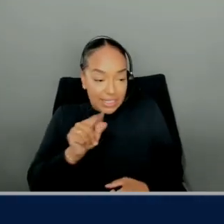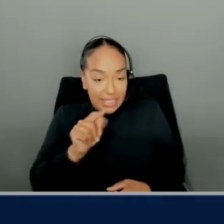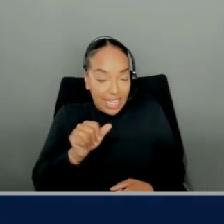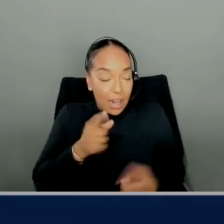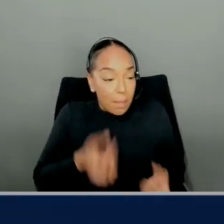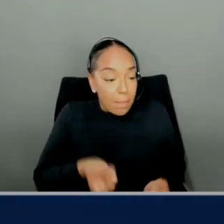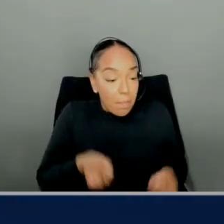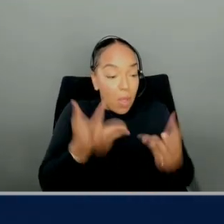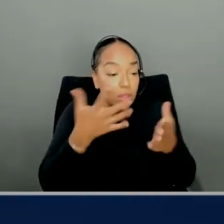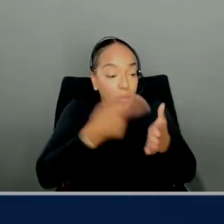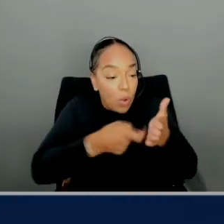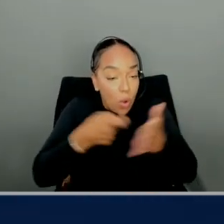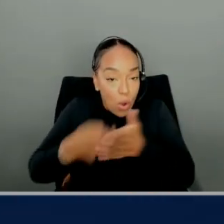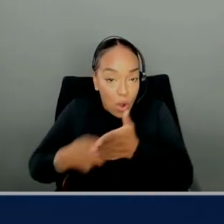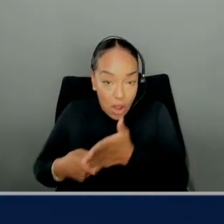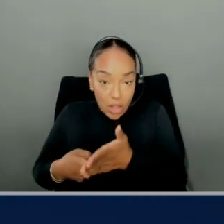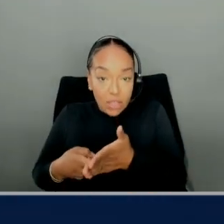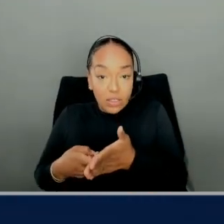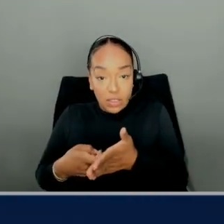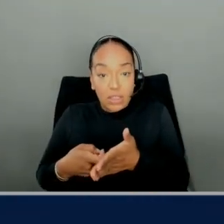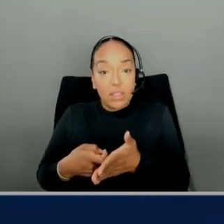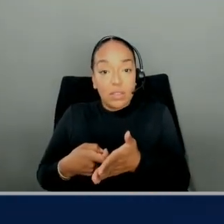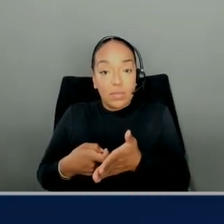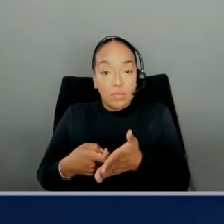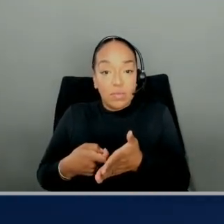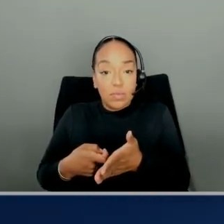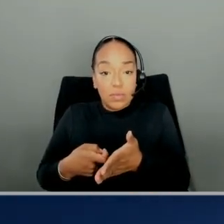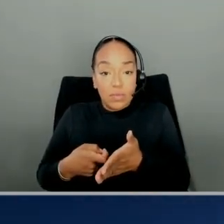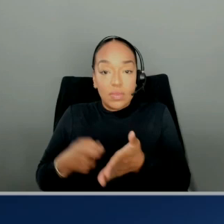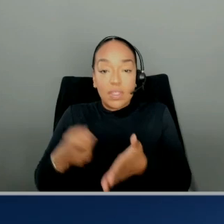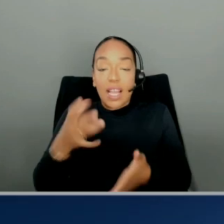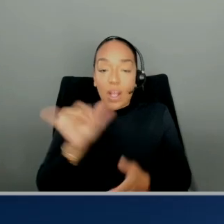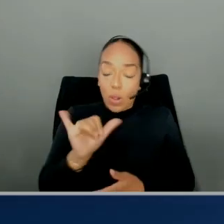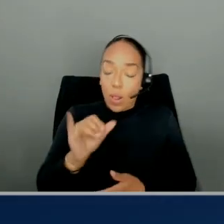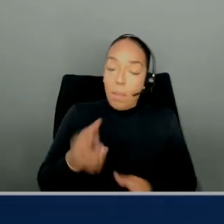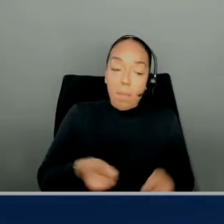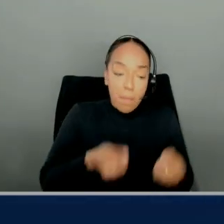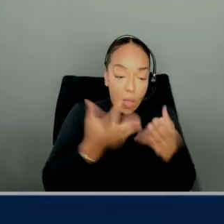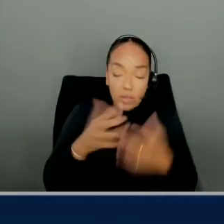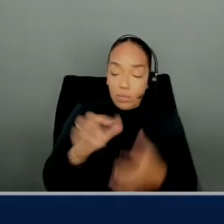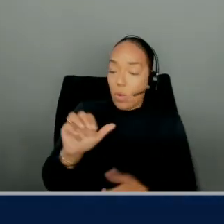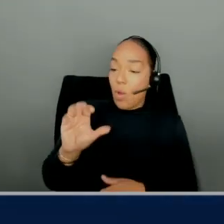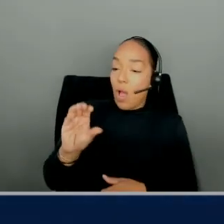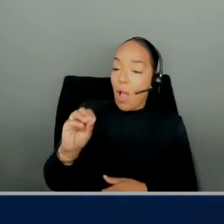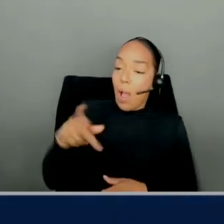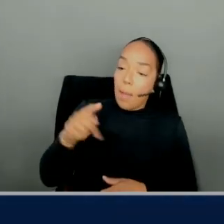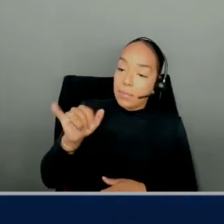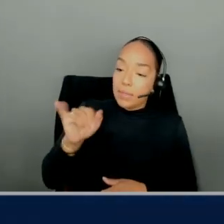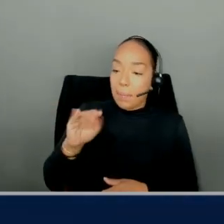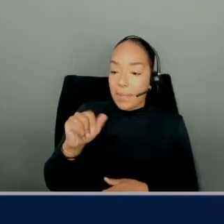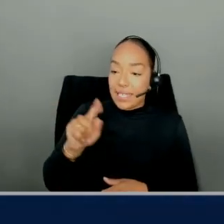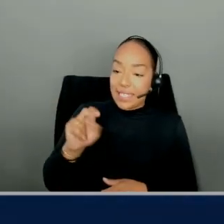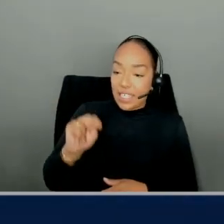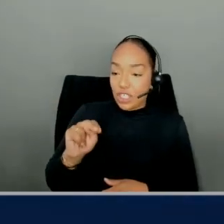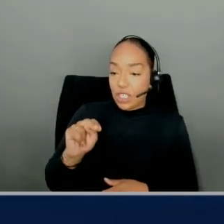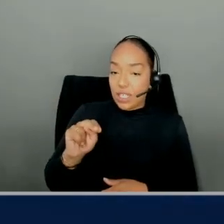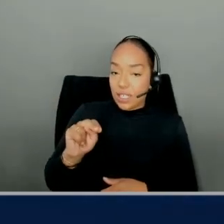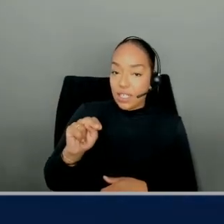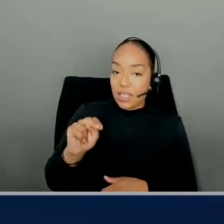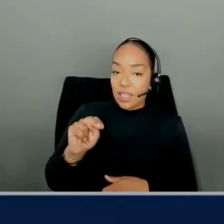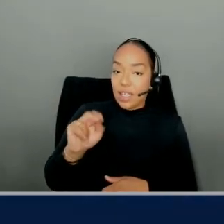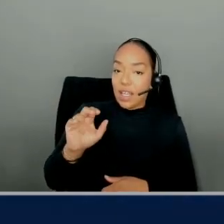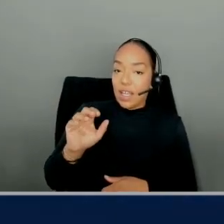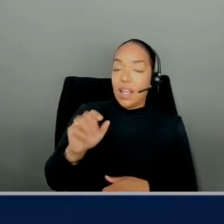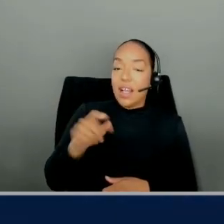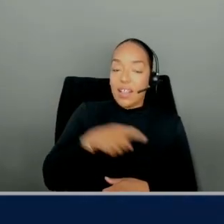angles to it, and then the multiple optimization algorithms to it, right? And so this cost-based optimizer, make it automated